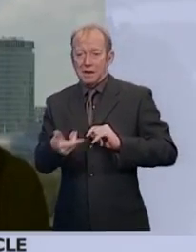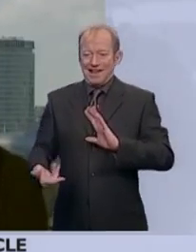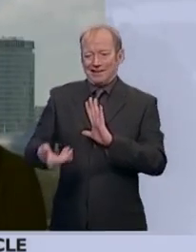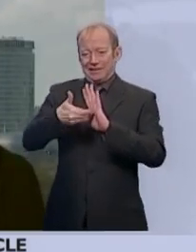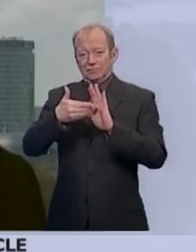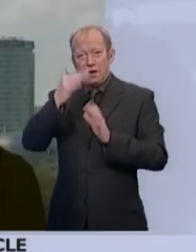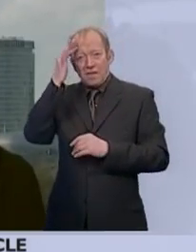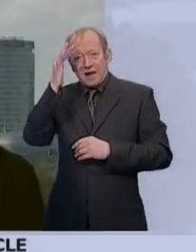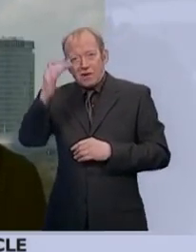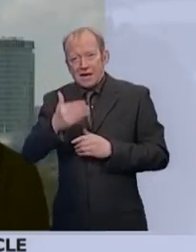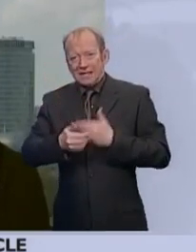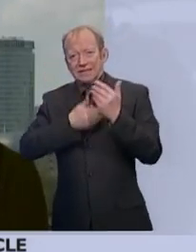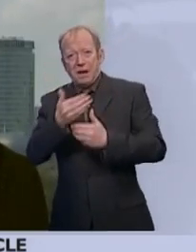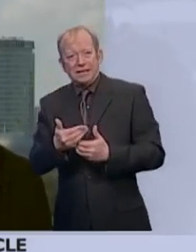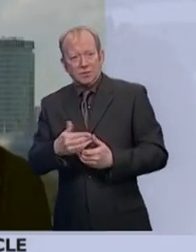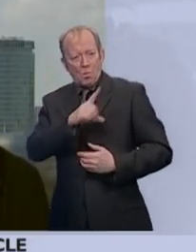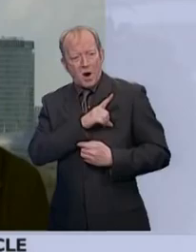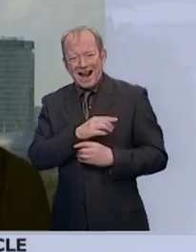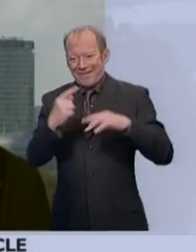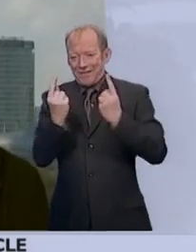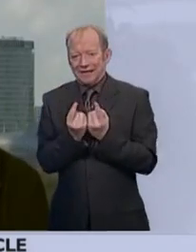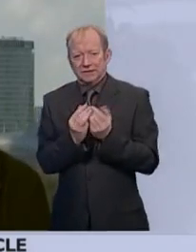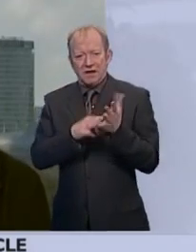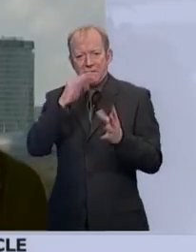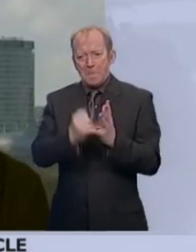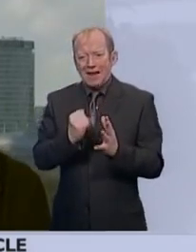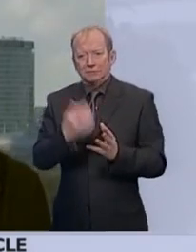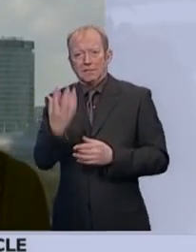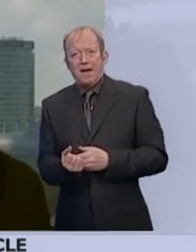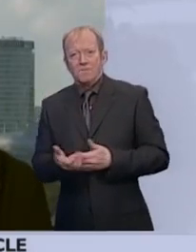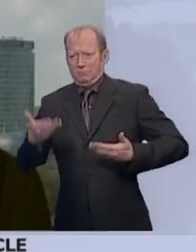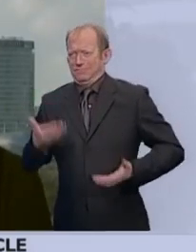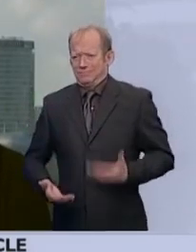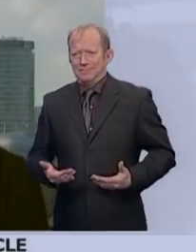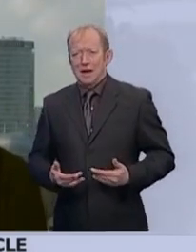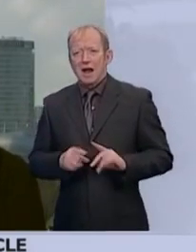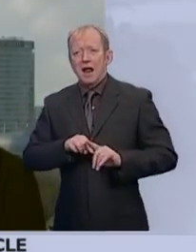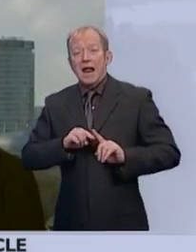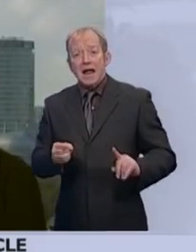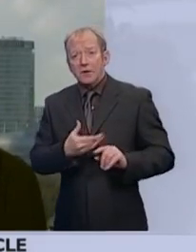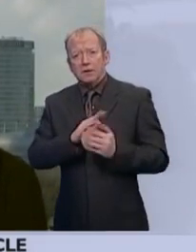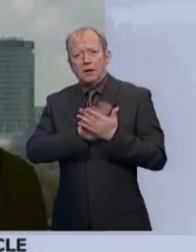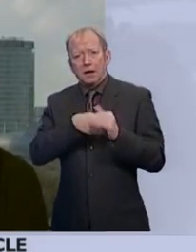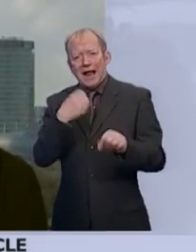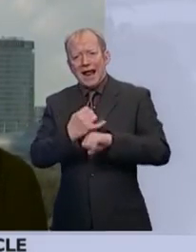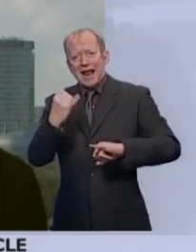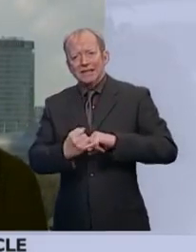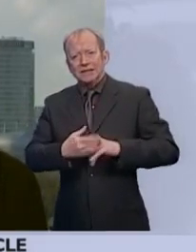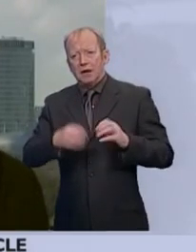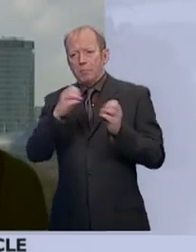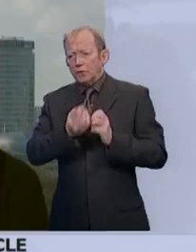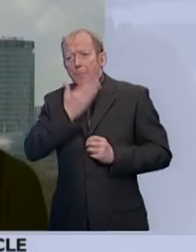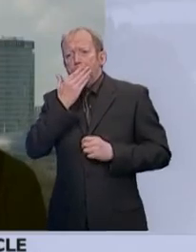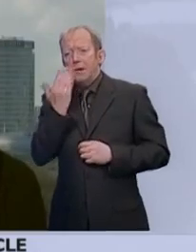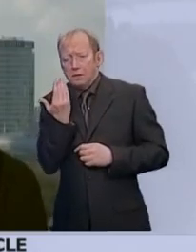which explains why things are massive. And quite clearly, we all have mass. If there's no Higgs boson, we need another explanation for the